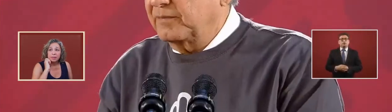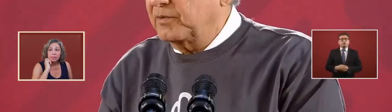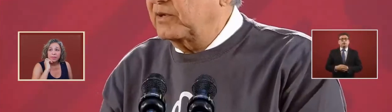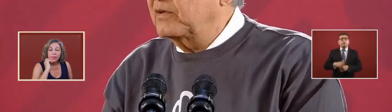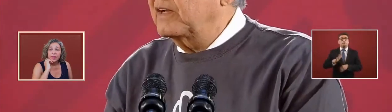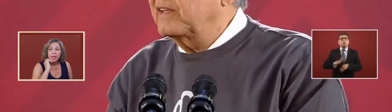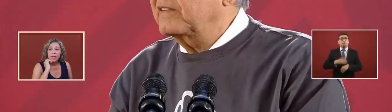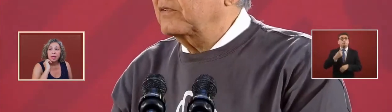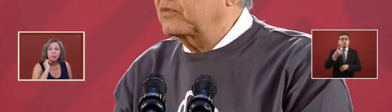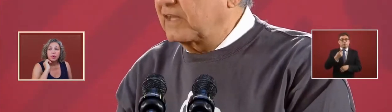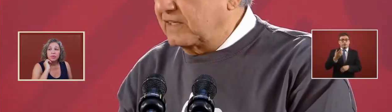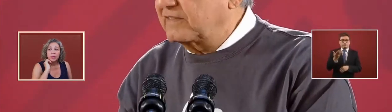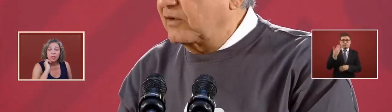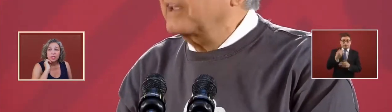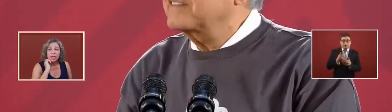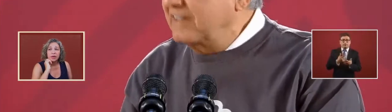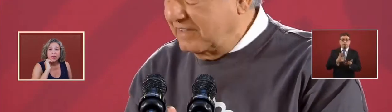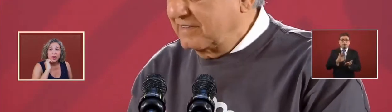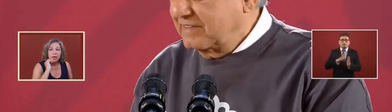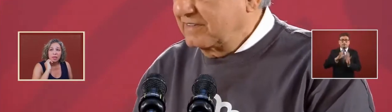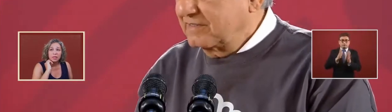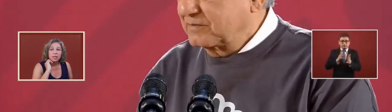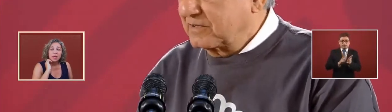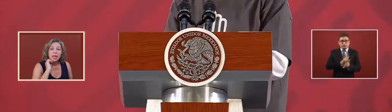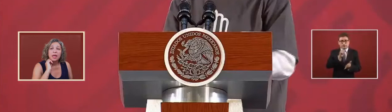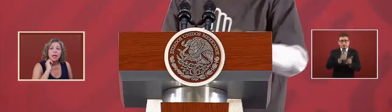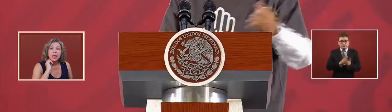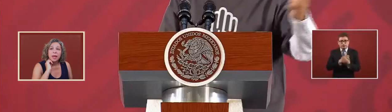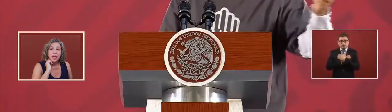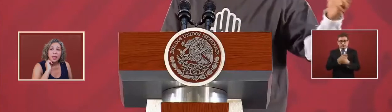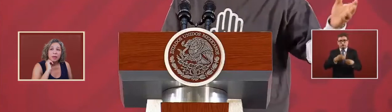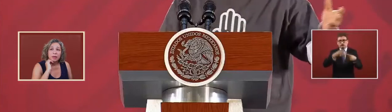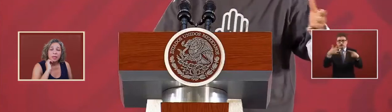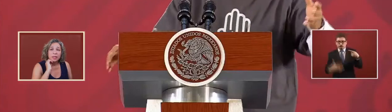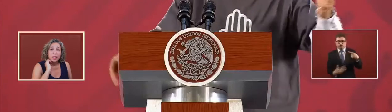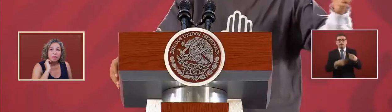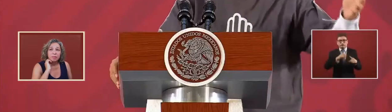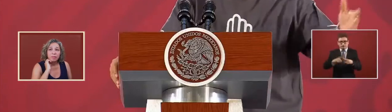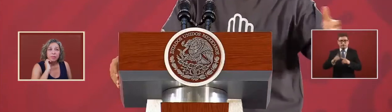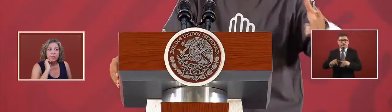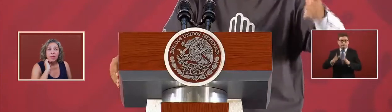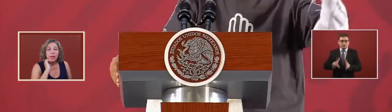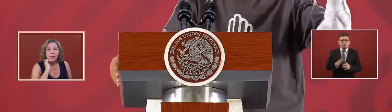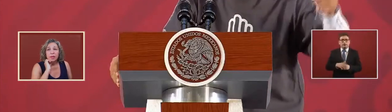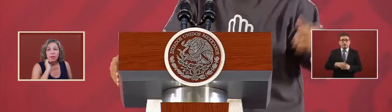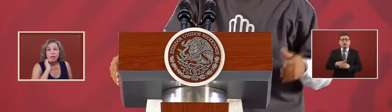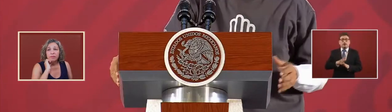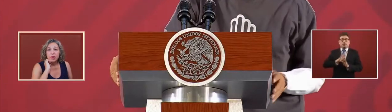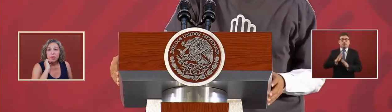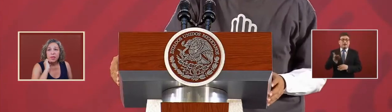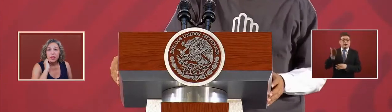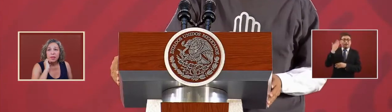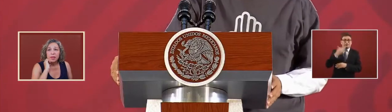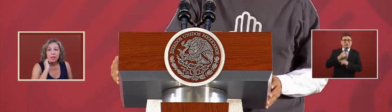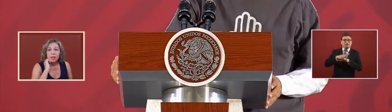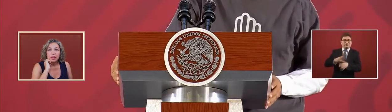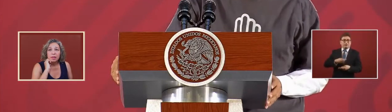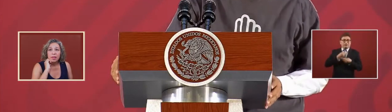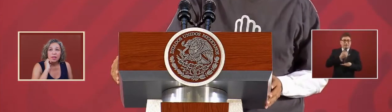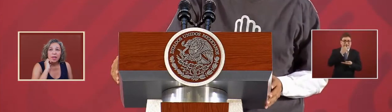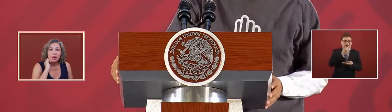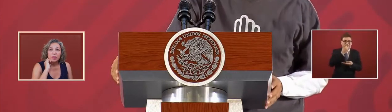they approved the secondary laws and now last time they informed me that